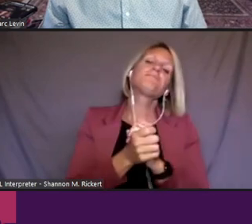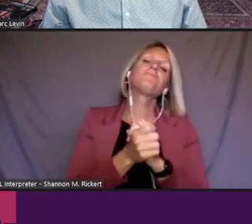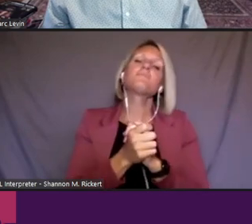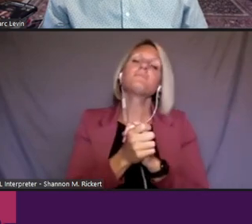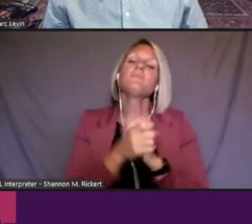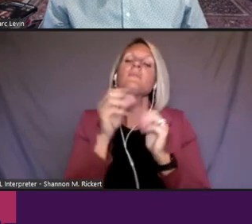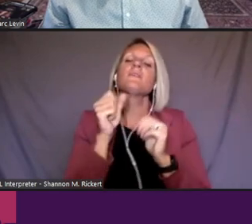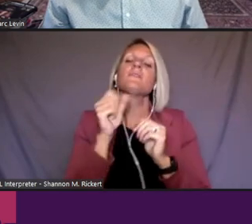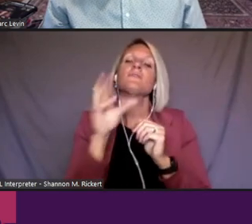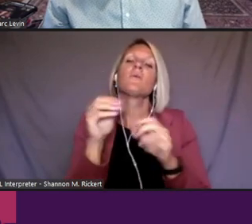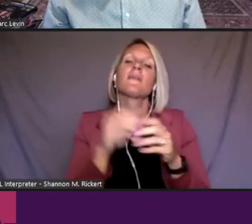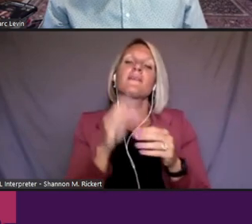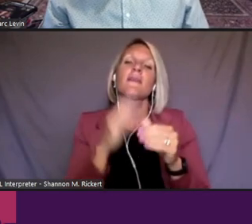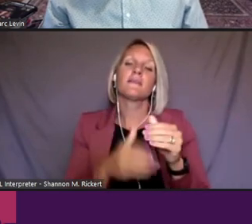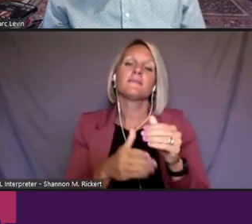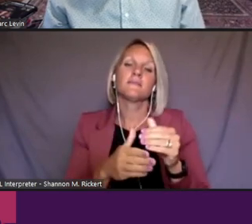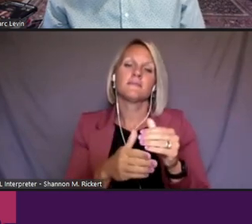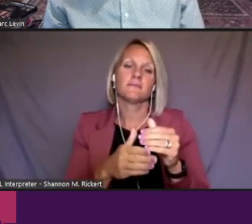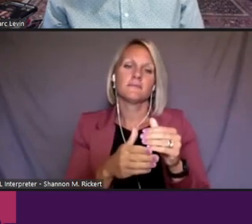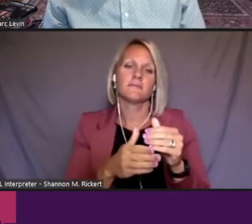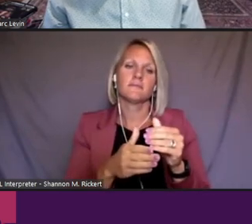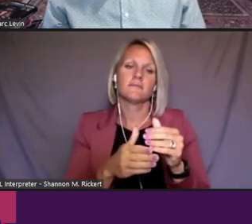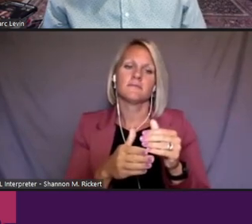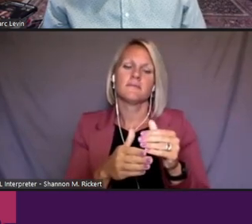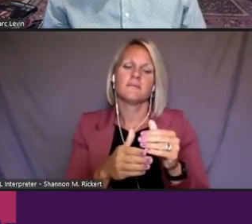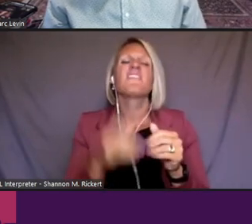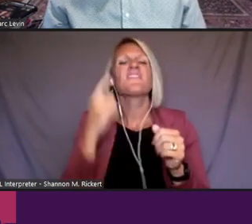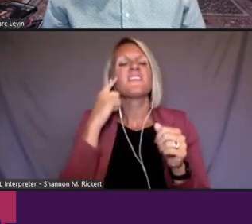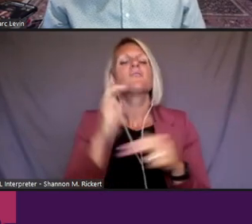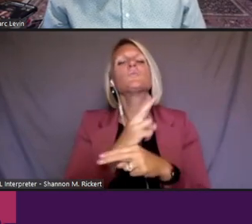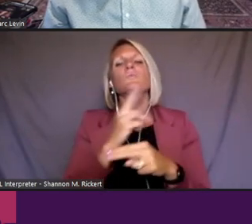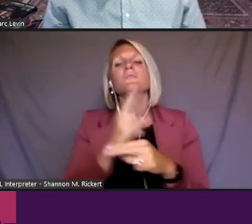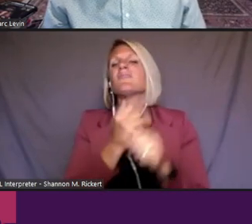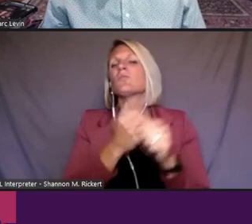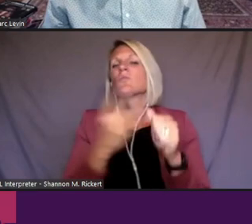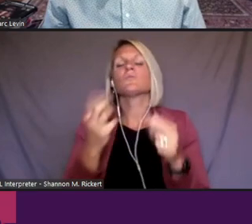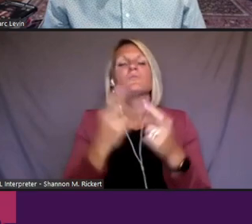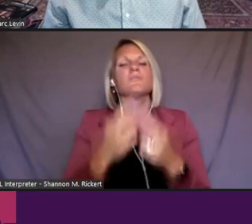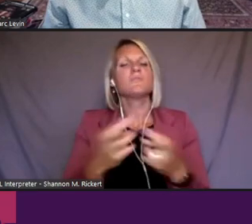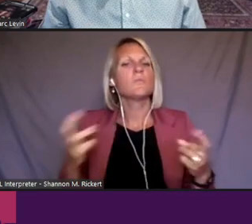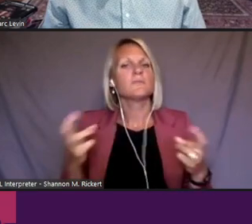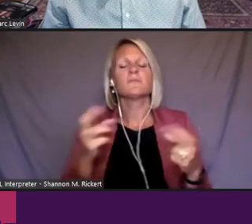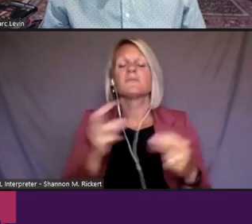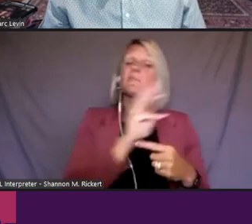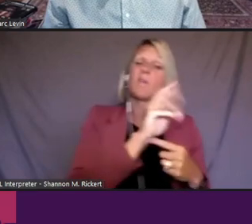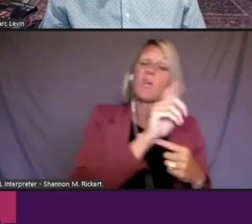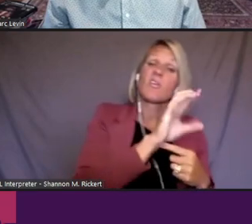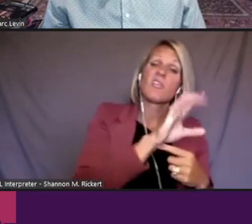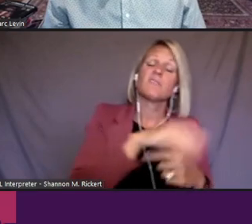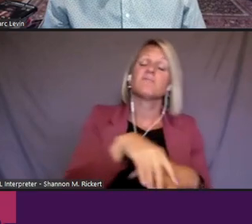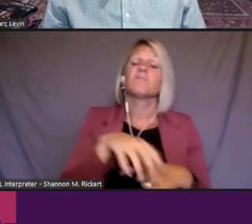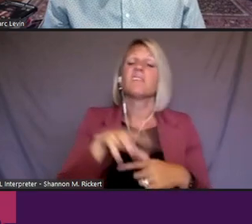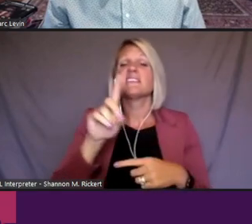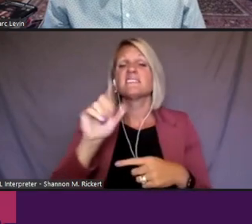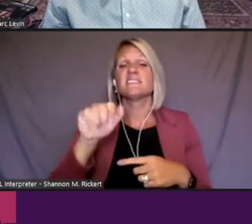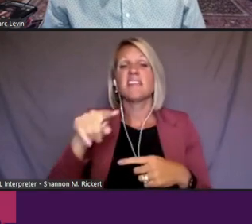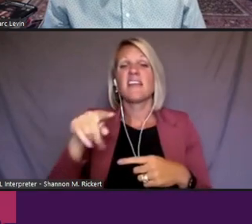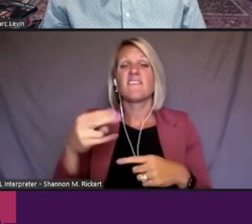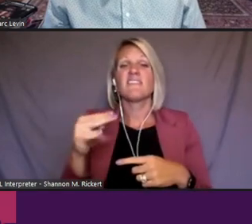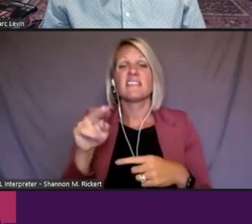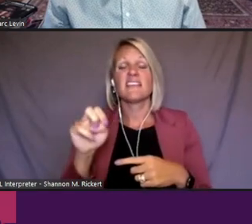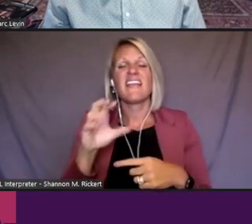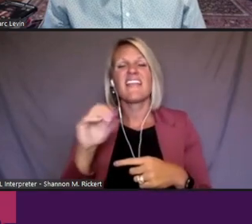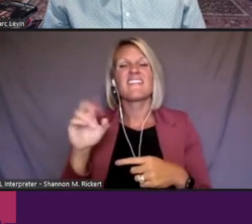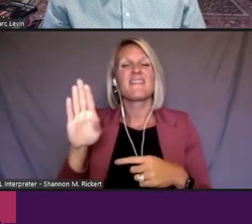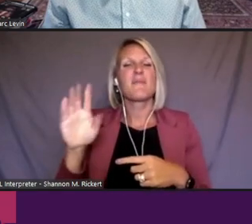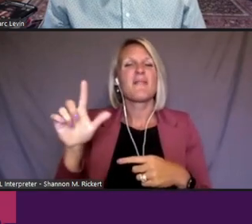end, um, I think using everyone's resources, Mark, um, and, and Daphne and the blowback team had,